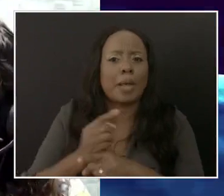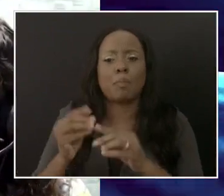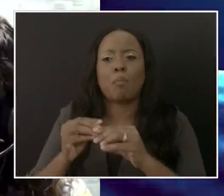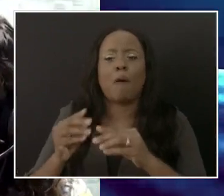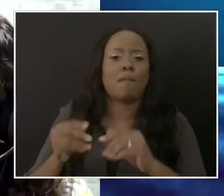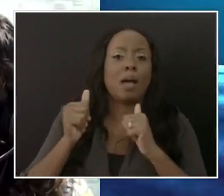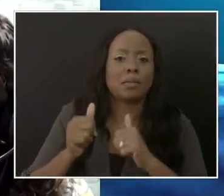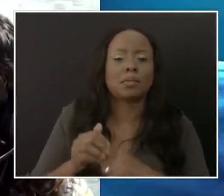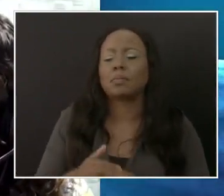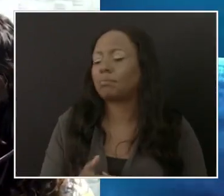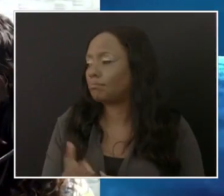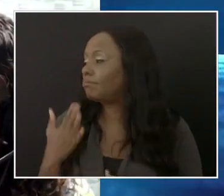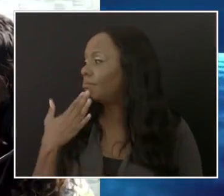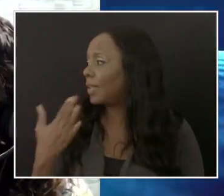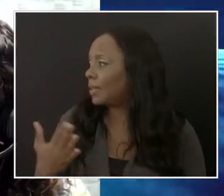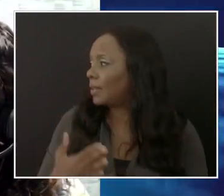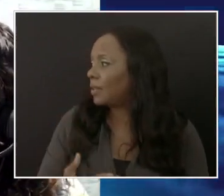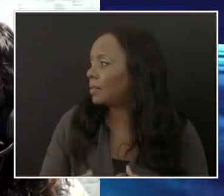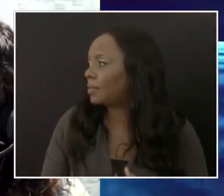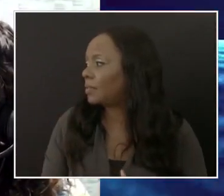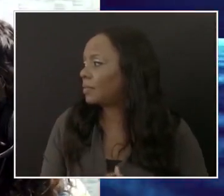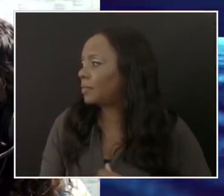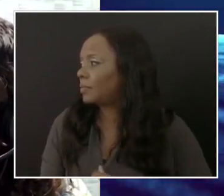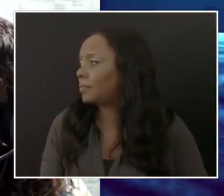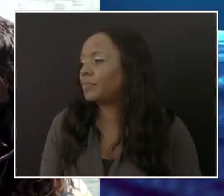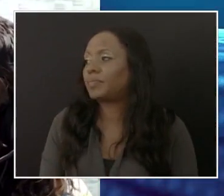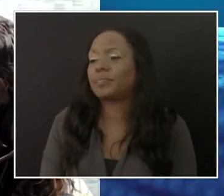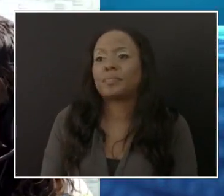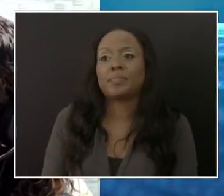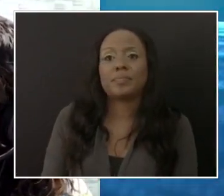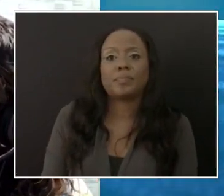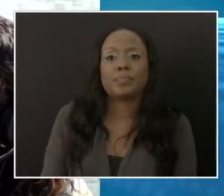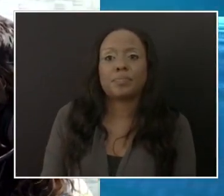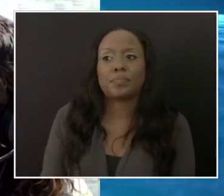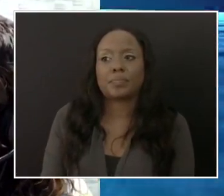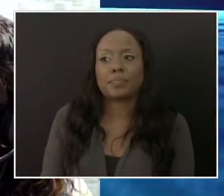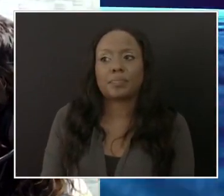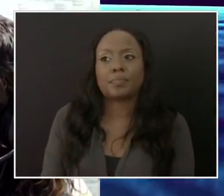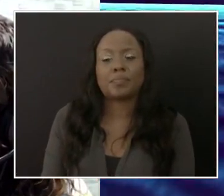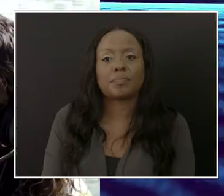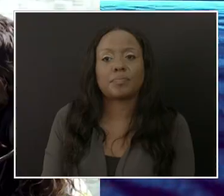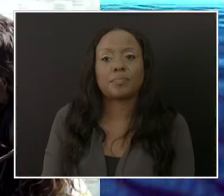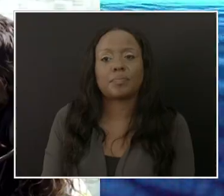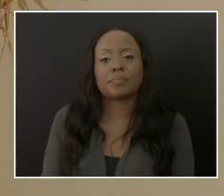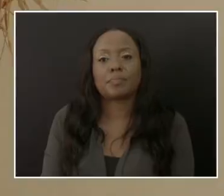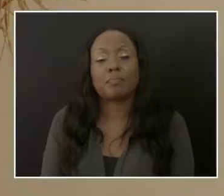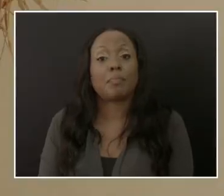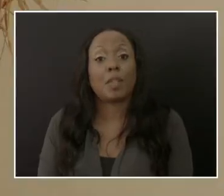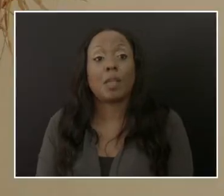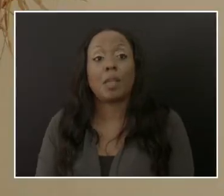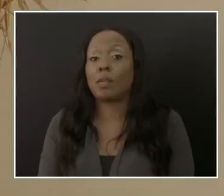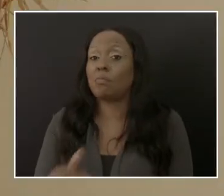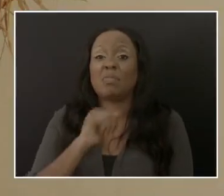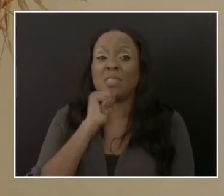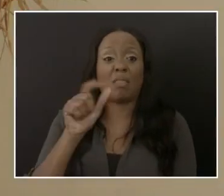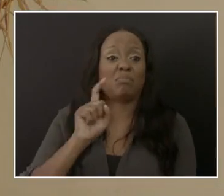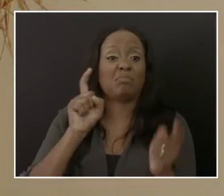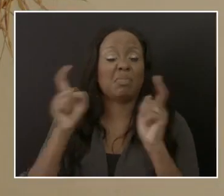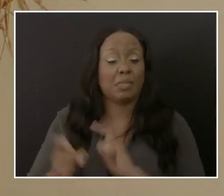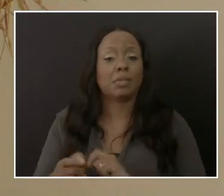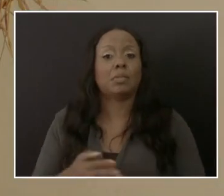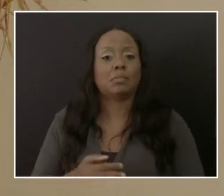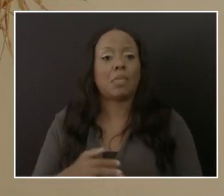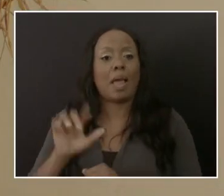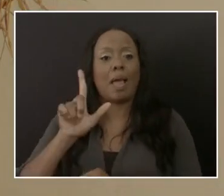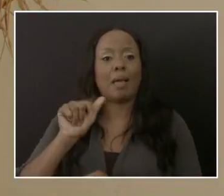Thanks for your question. So really, it will not really alter what we were doing currently at the lab. And what will happen is